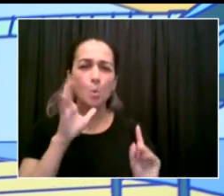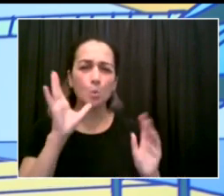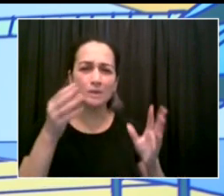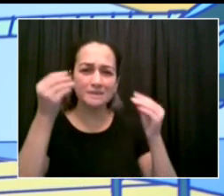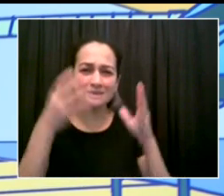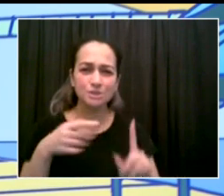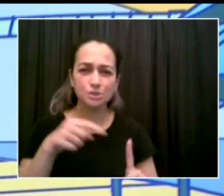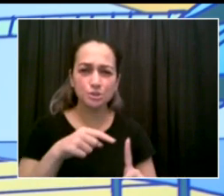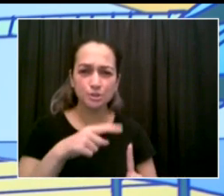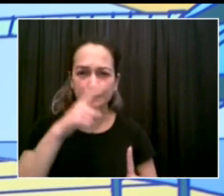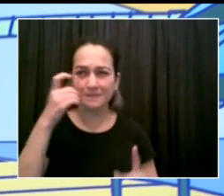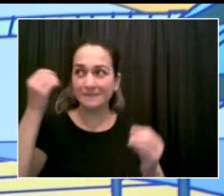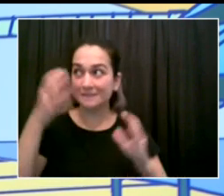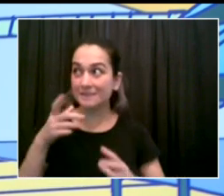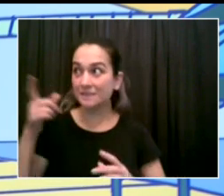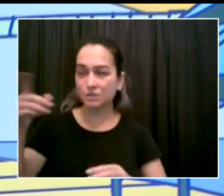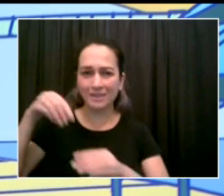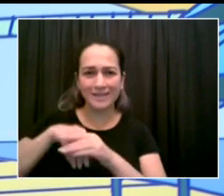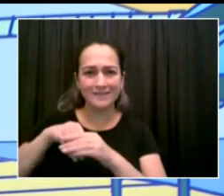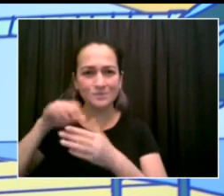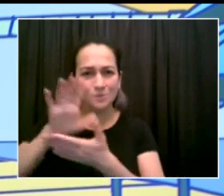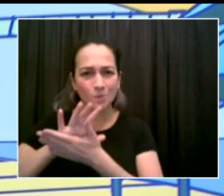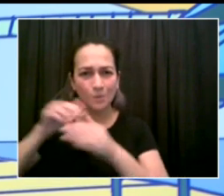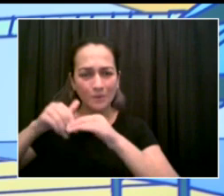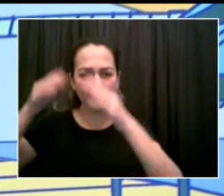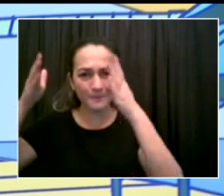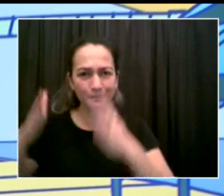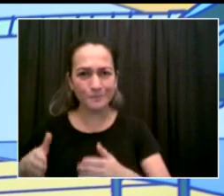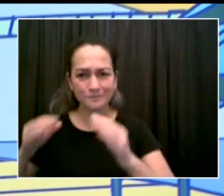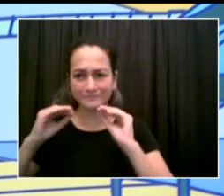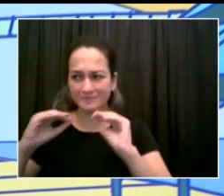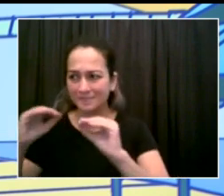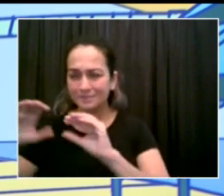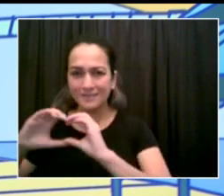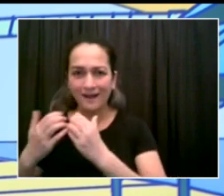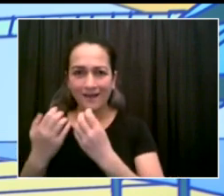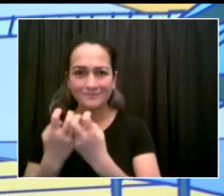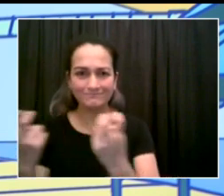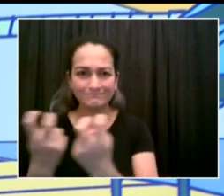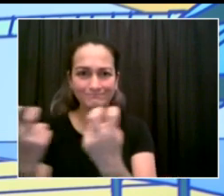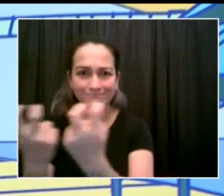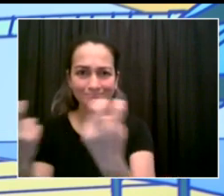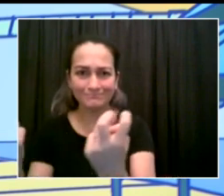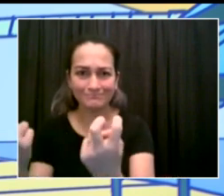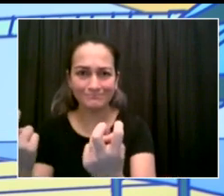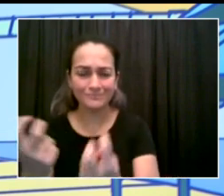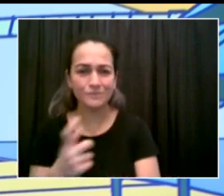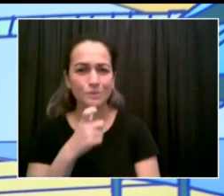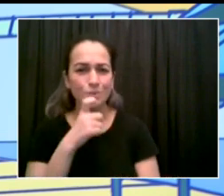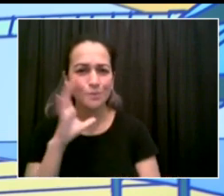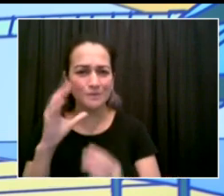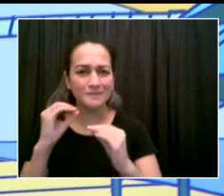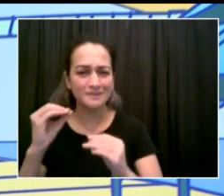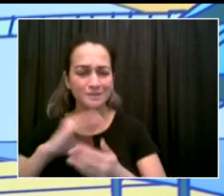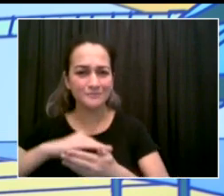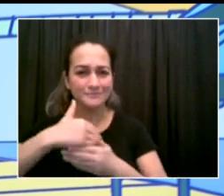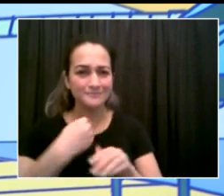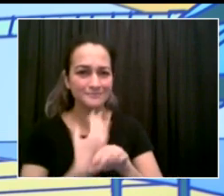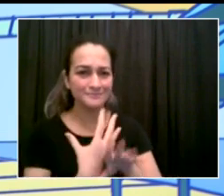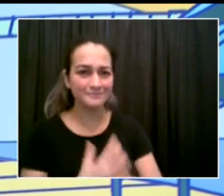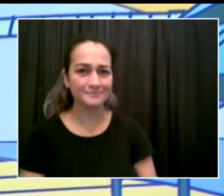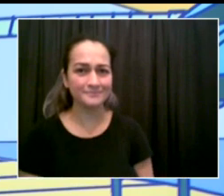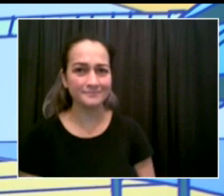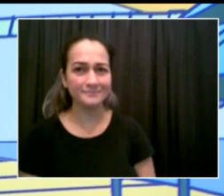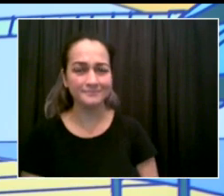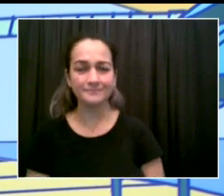I'll turn to the chancellor. So, Michael, bottom line is, again, we expect a very